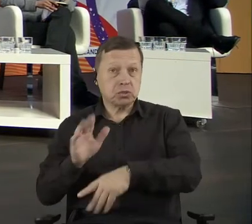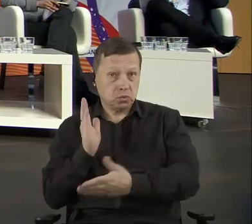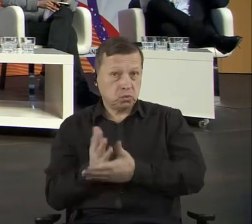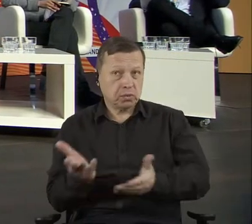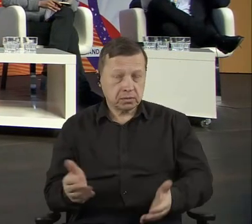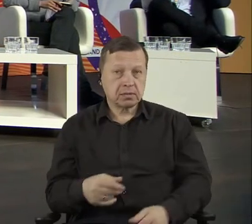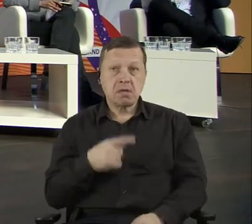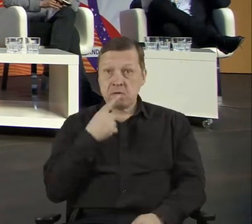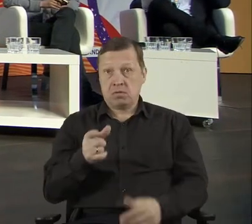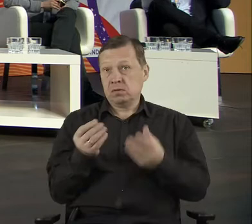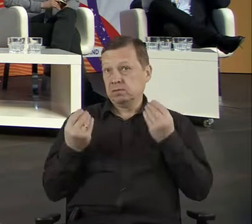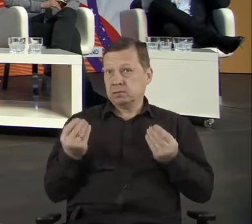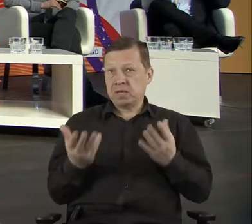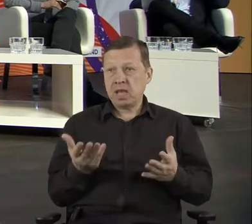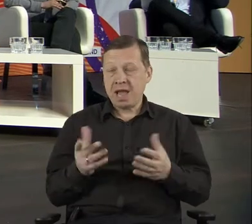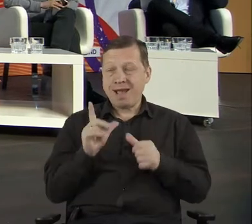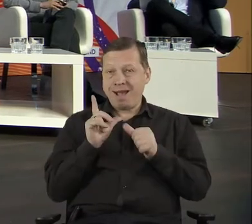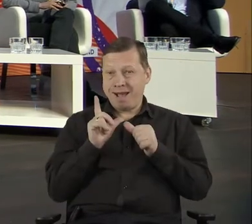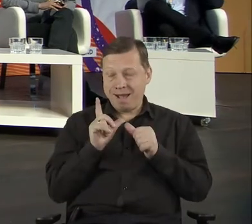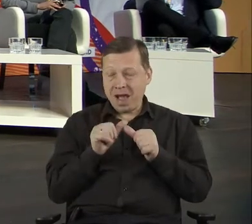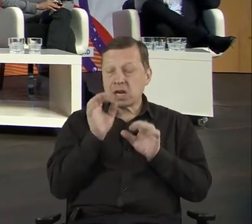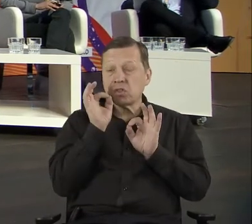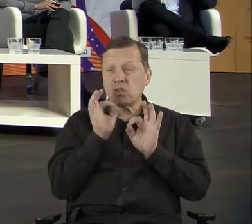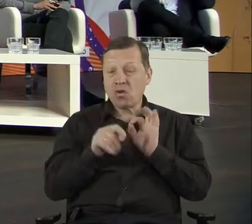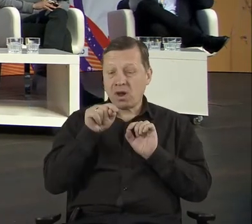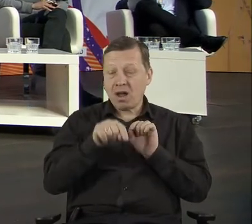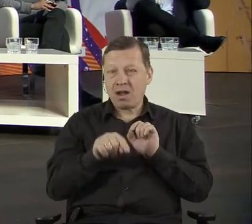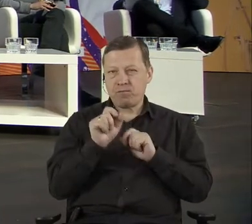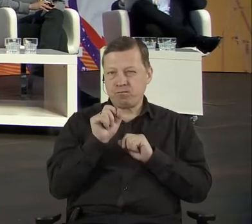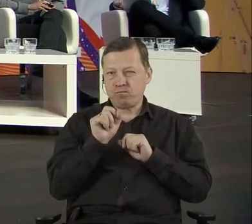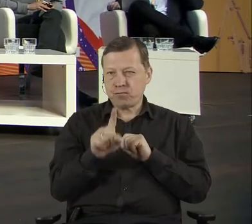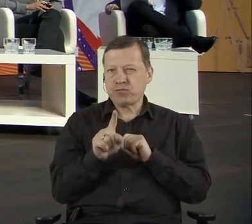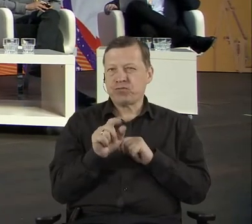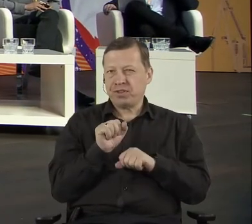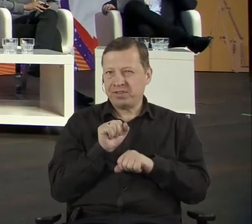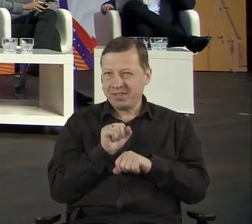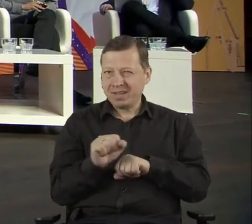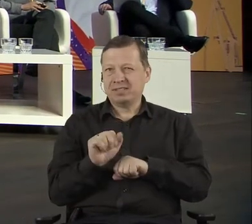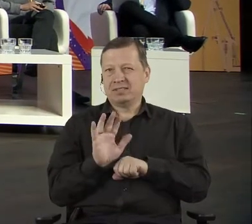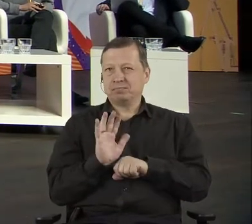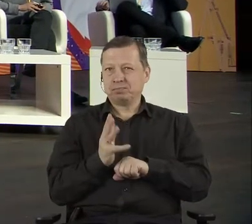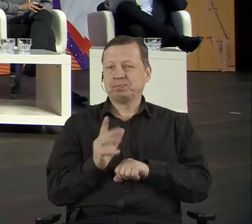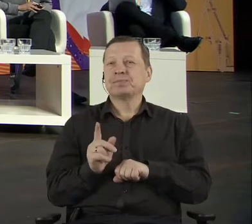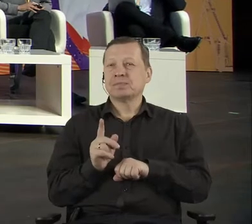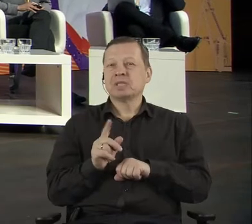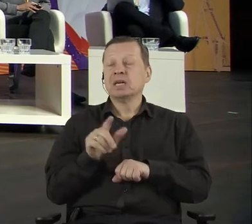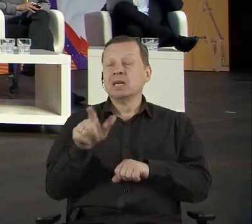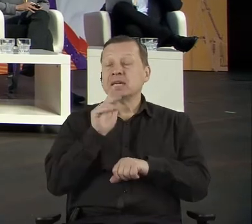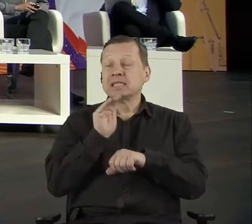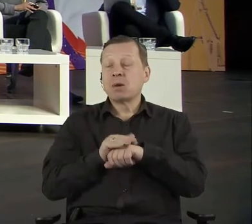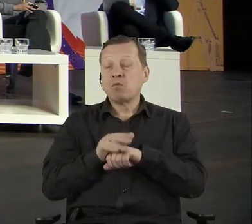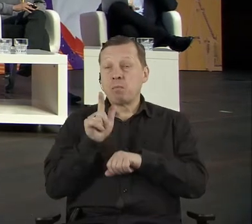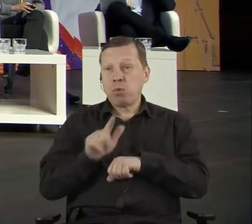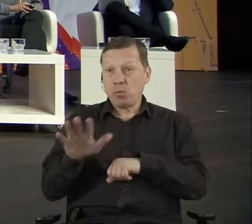And all information on the procurement in the country overnight became open. And so in the August